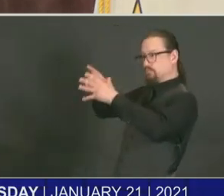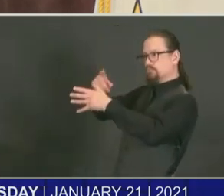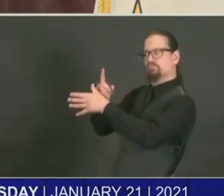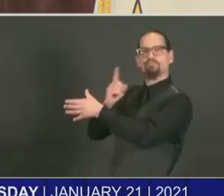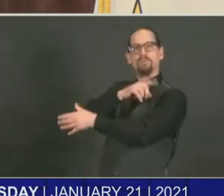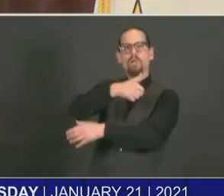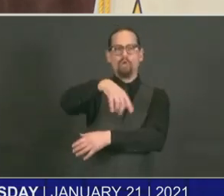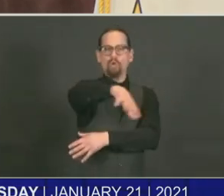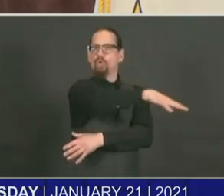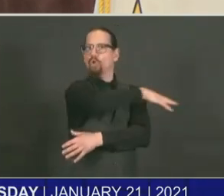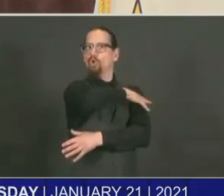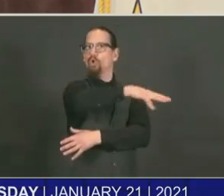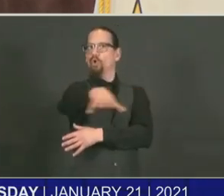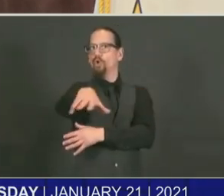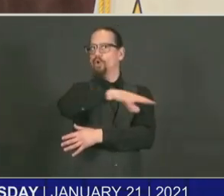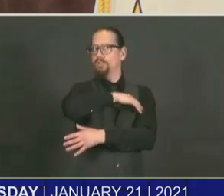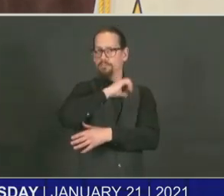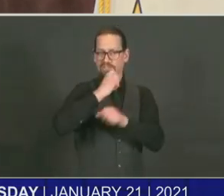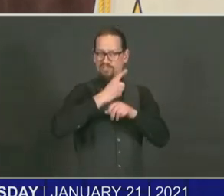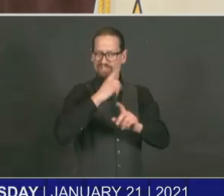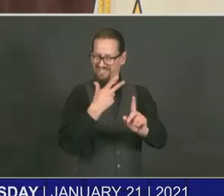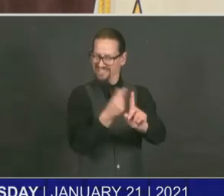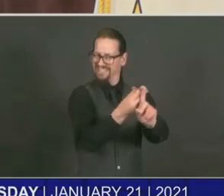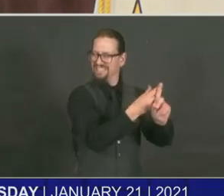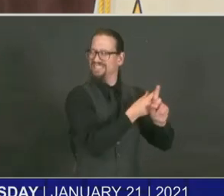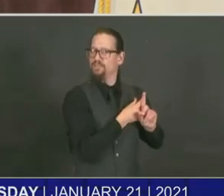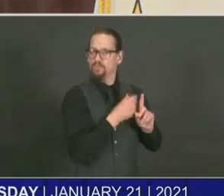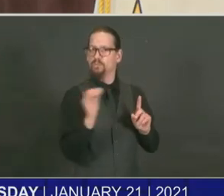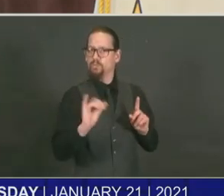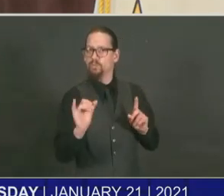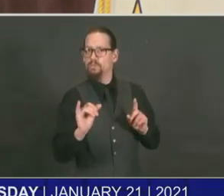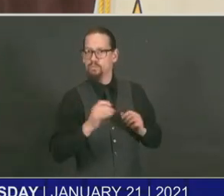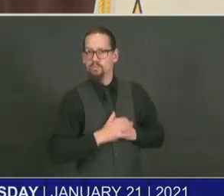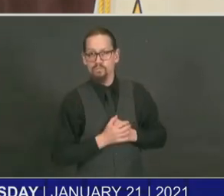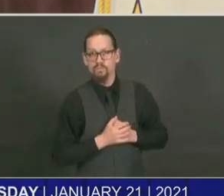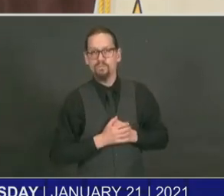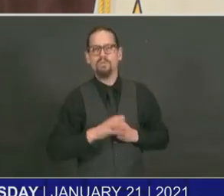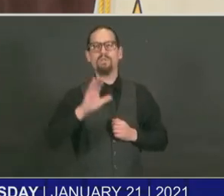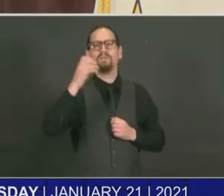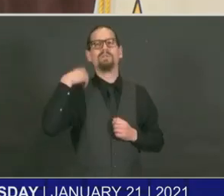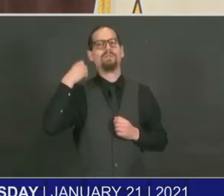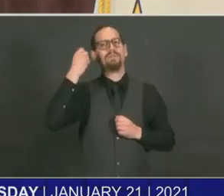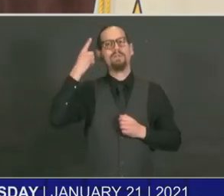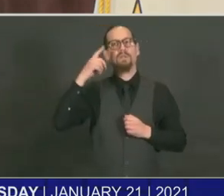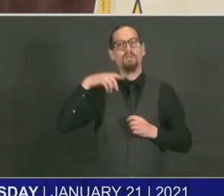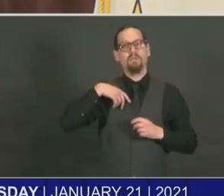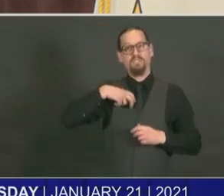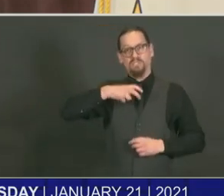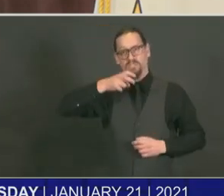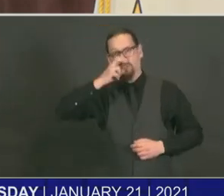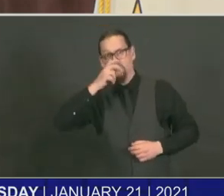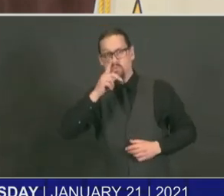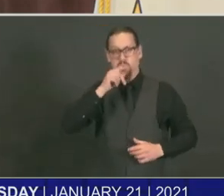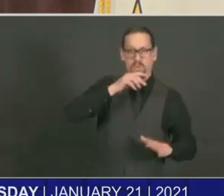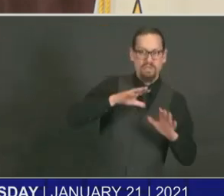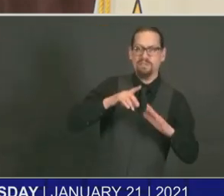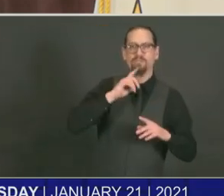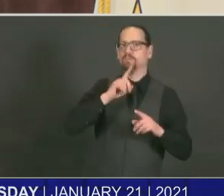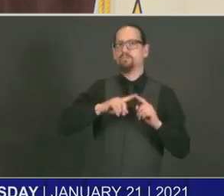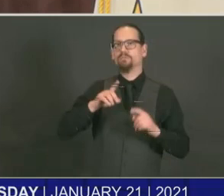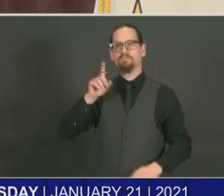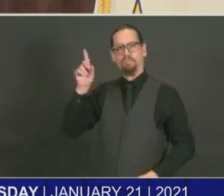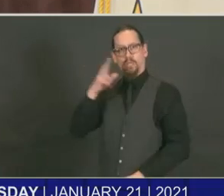ability to be dynamic with this. We leave it up to the hospital to determine that individual